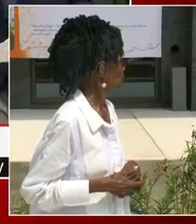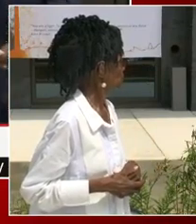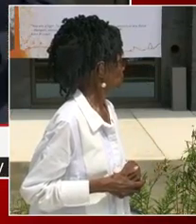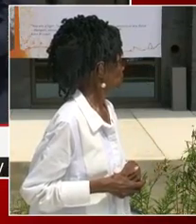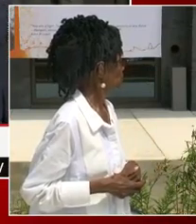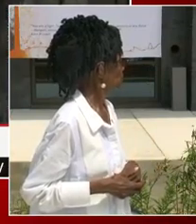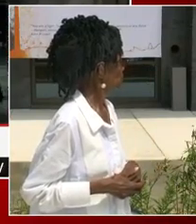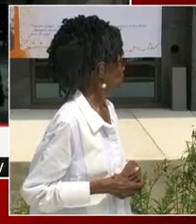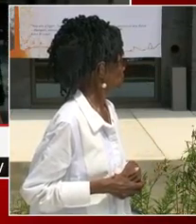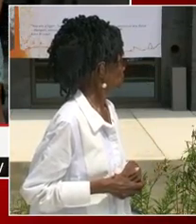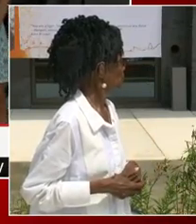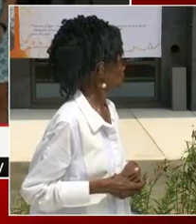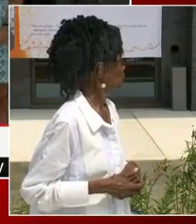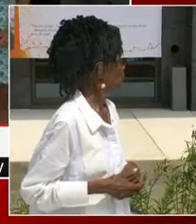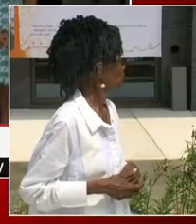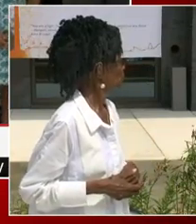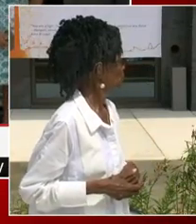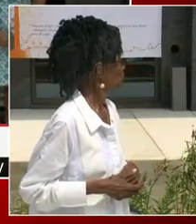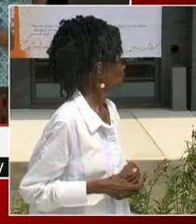from Maria.